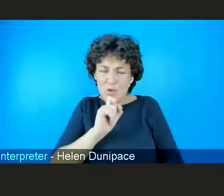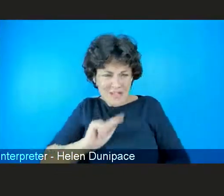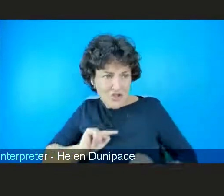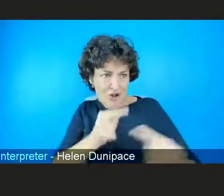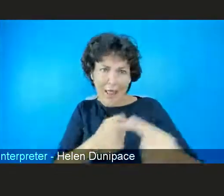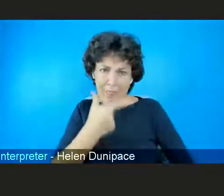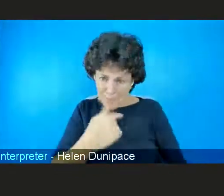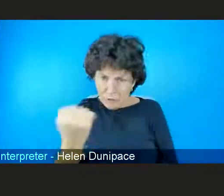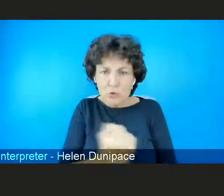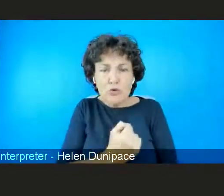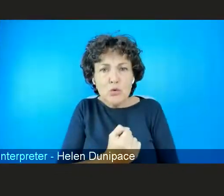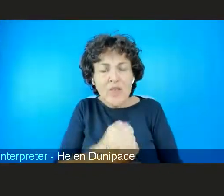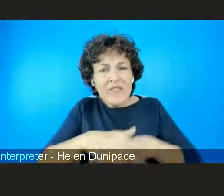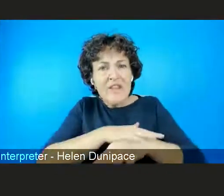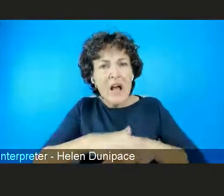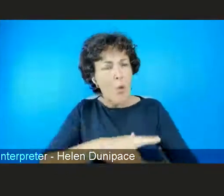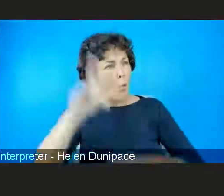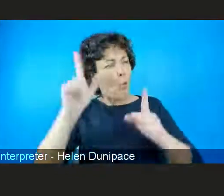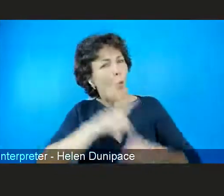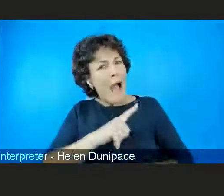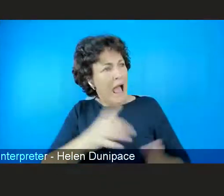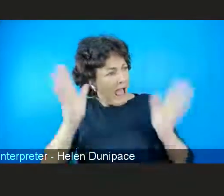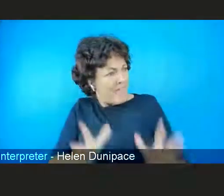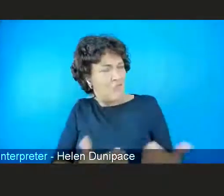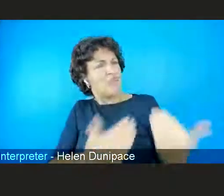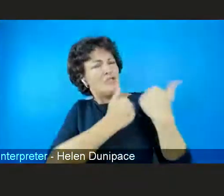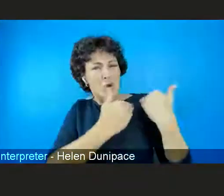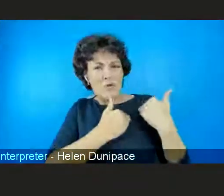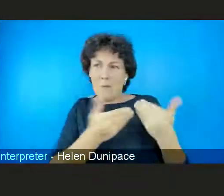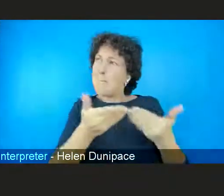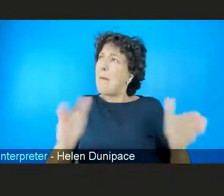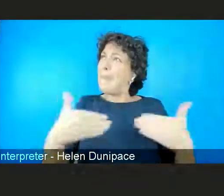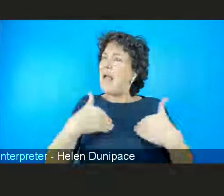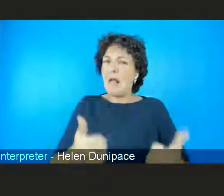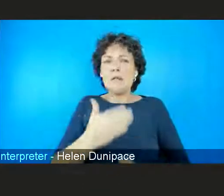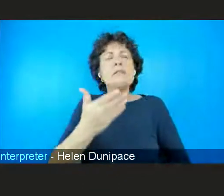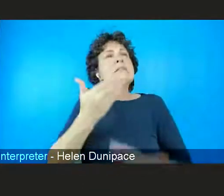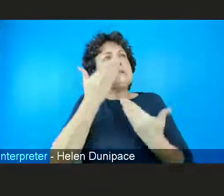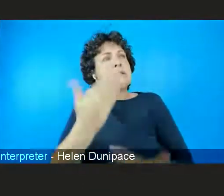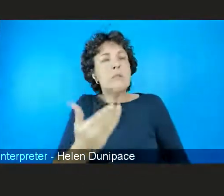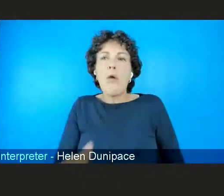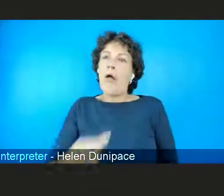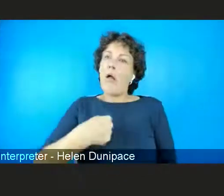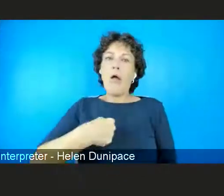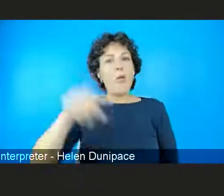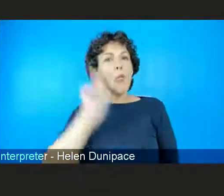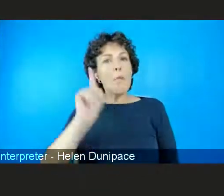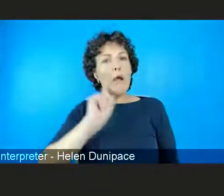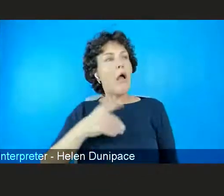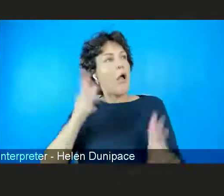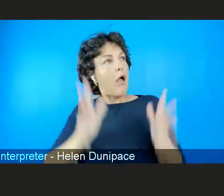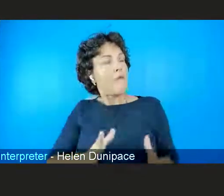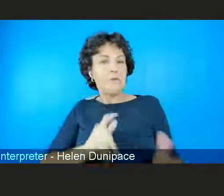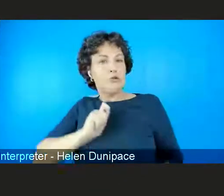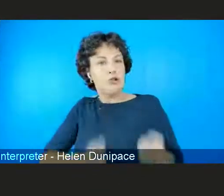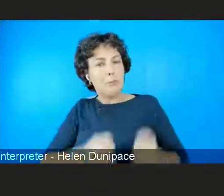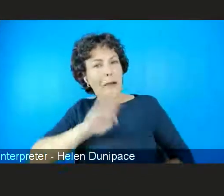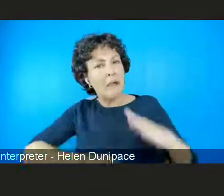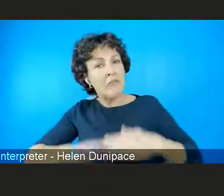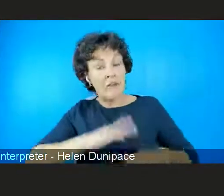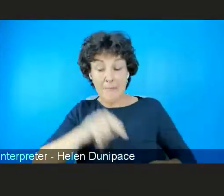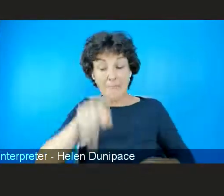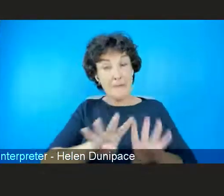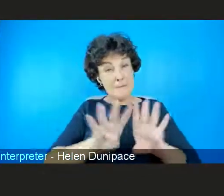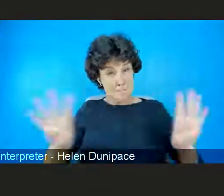And why does the responsibility for dealing with this public health issue still seem to lie with women? This panel aims to